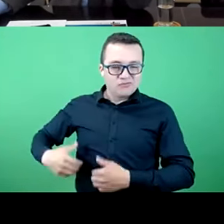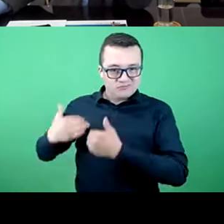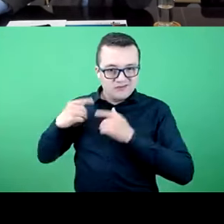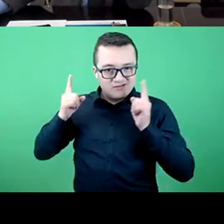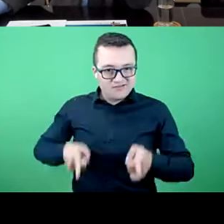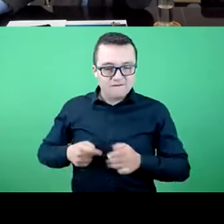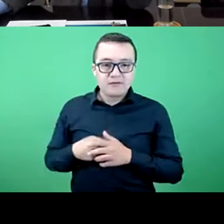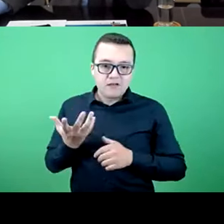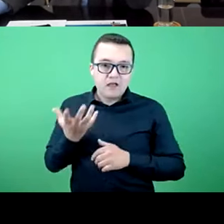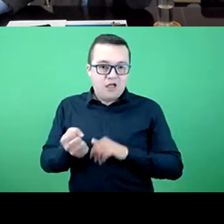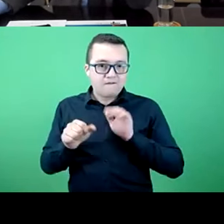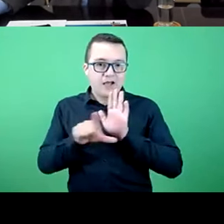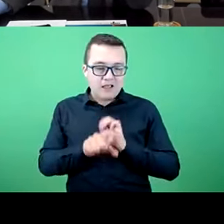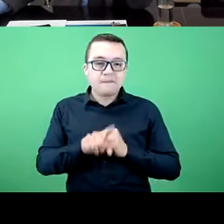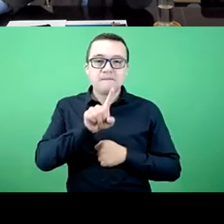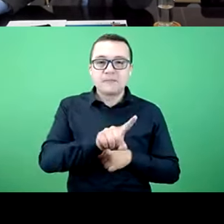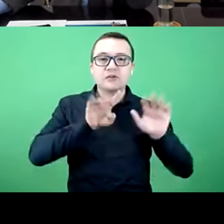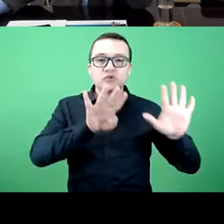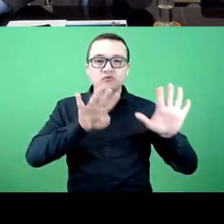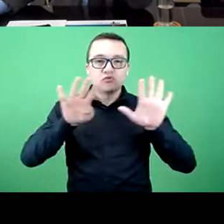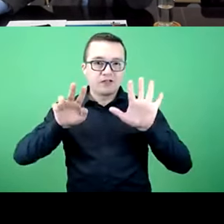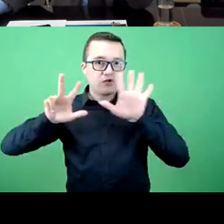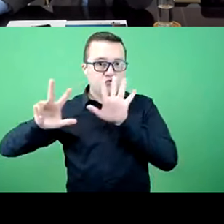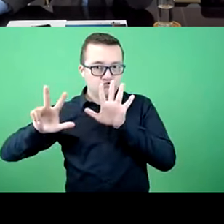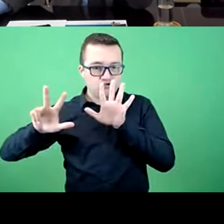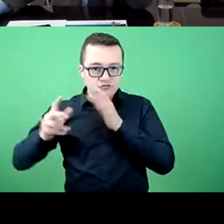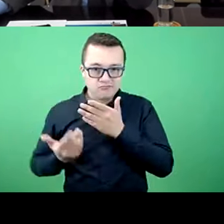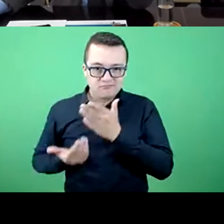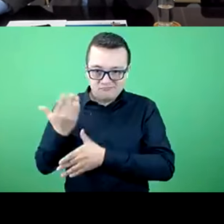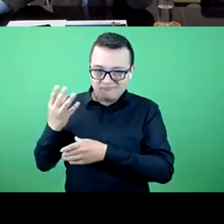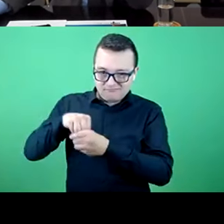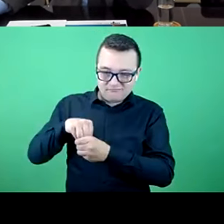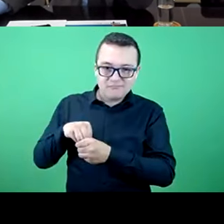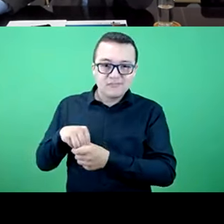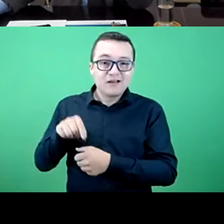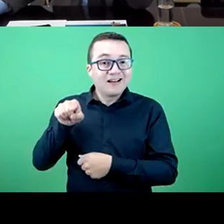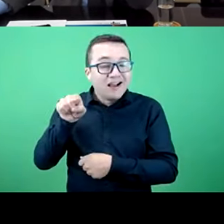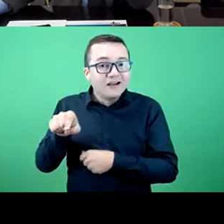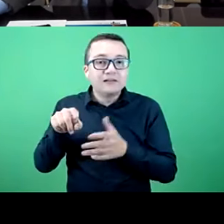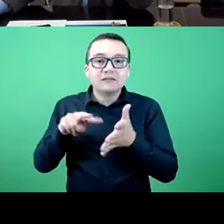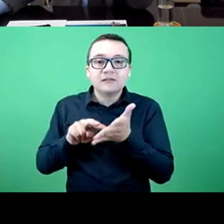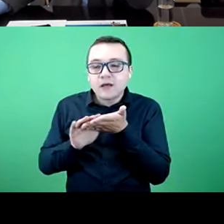the right of all and a duty of the state. law 9656